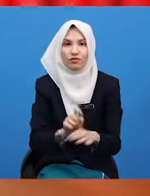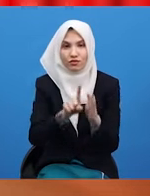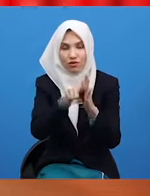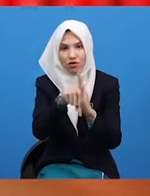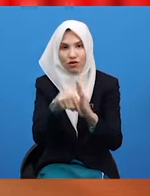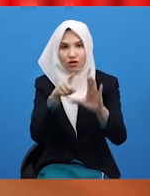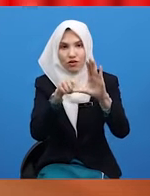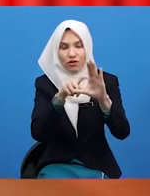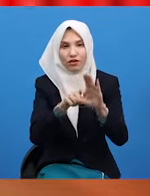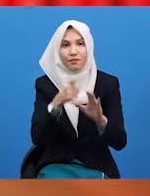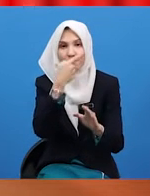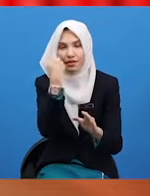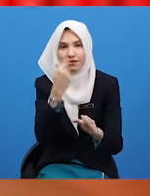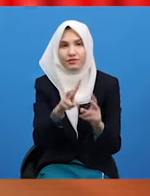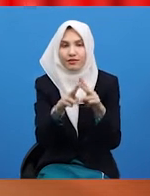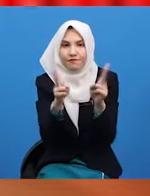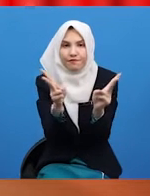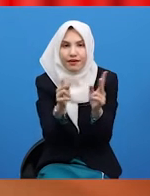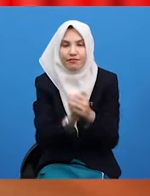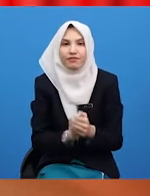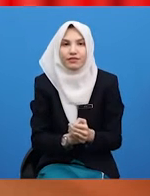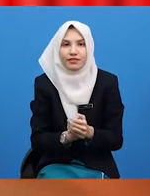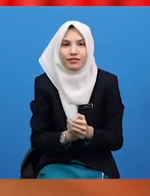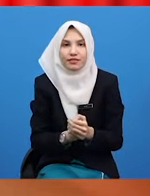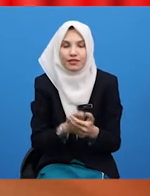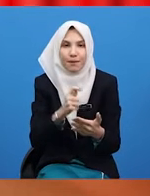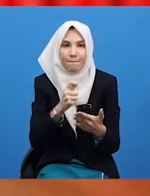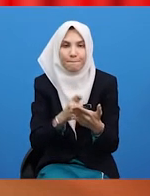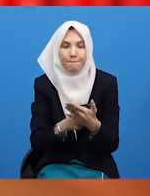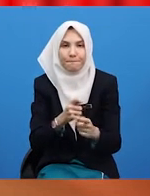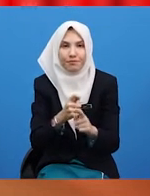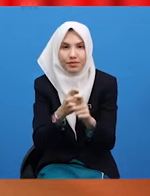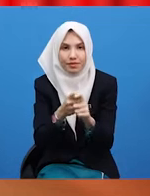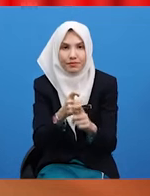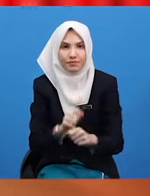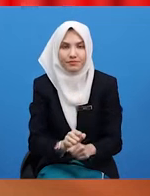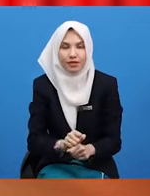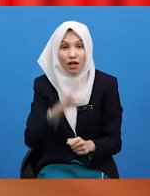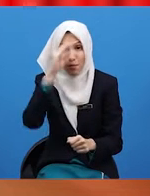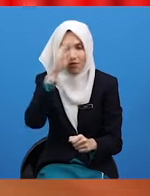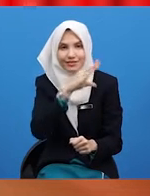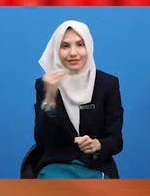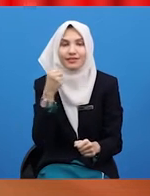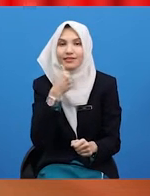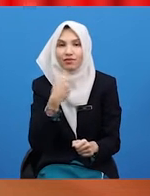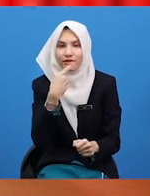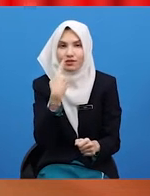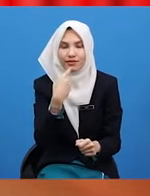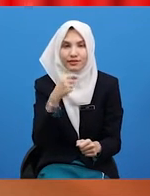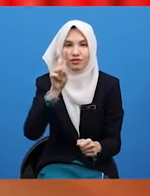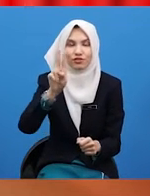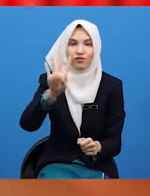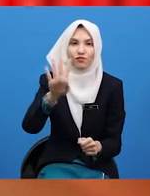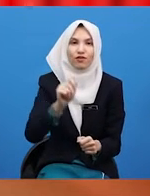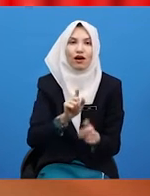clock because it is very precise. Okay, boys and girls, when we say the